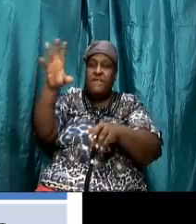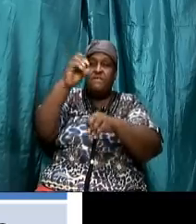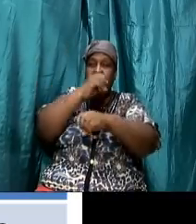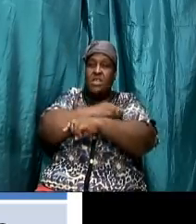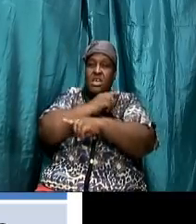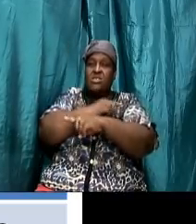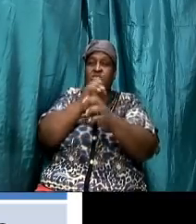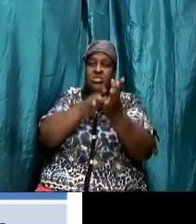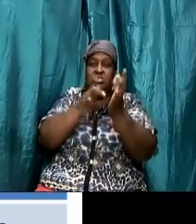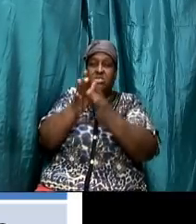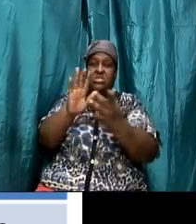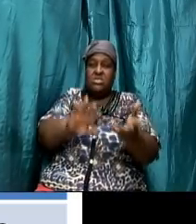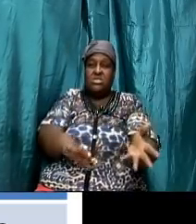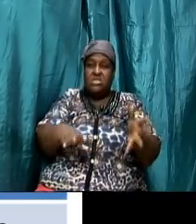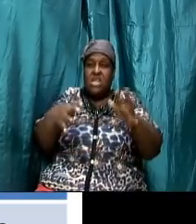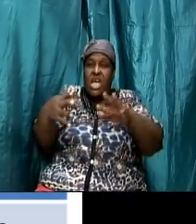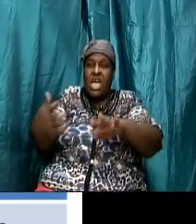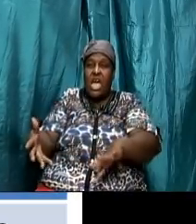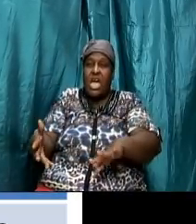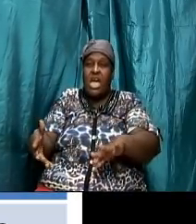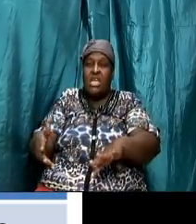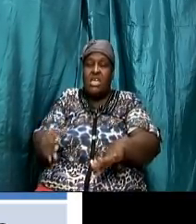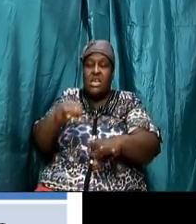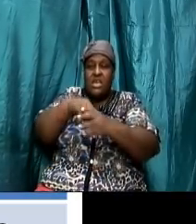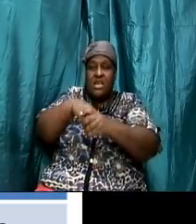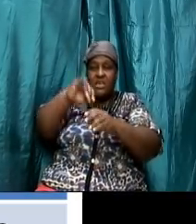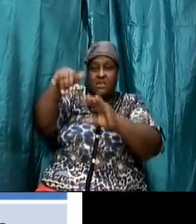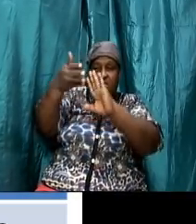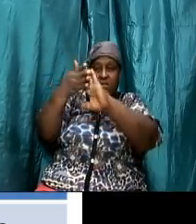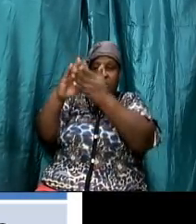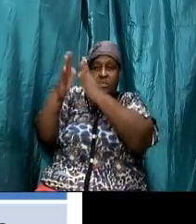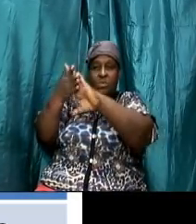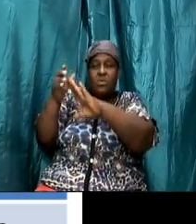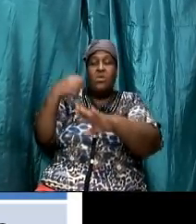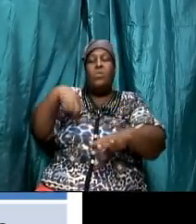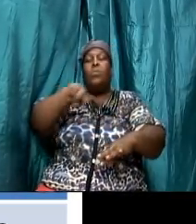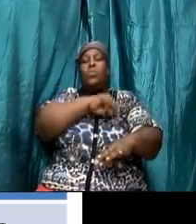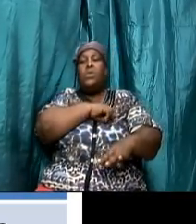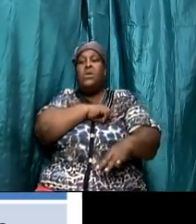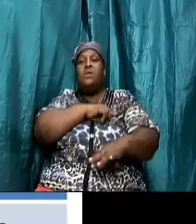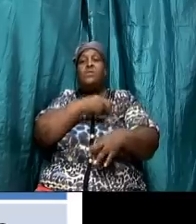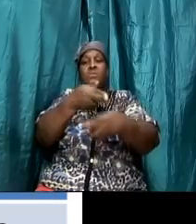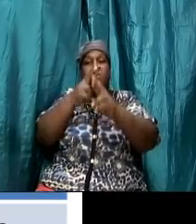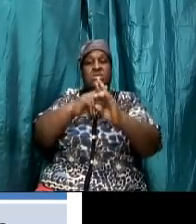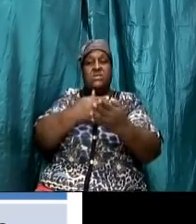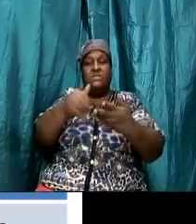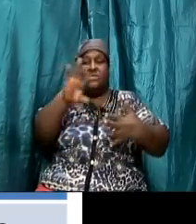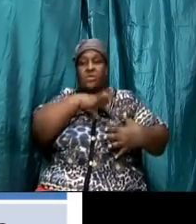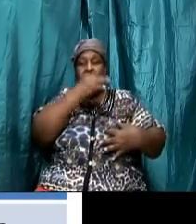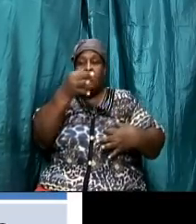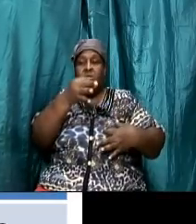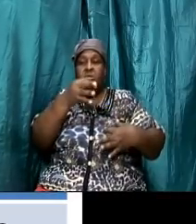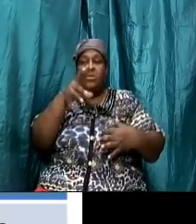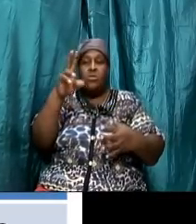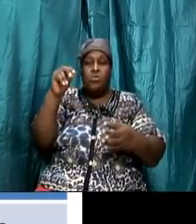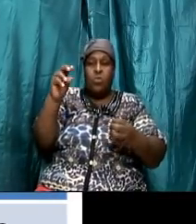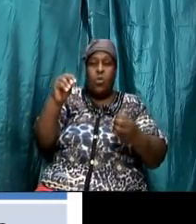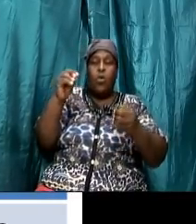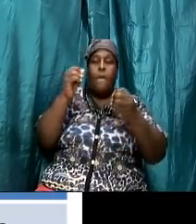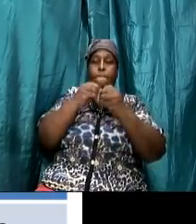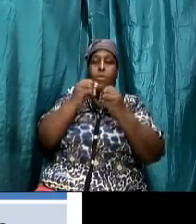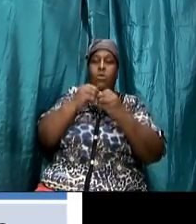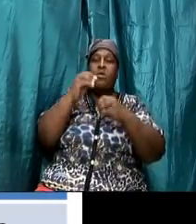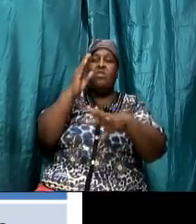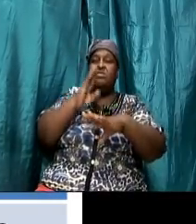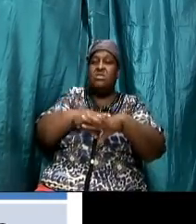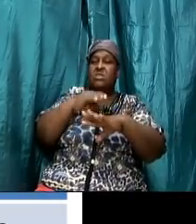jesus died after jesus died in jerusalem we got the holy ghost no longer was it now on